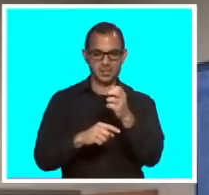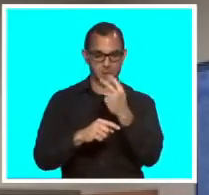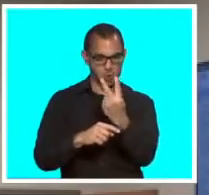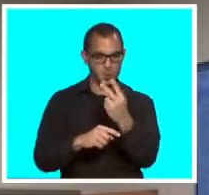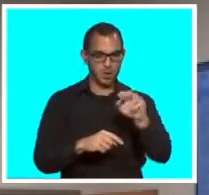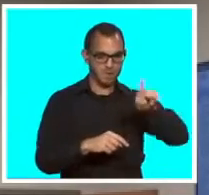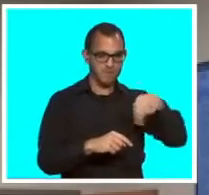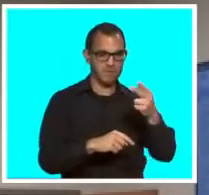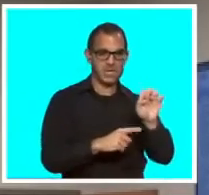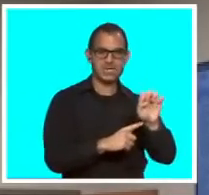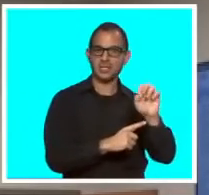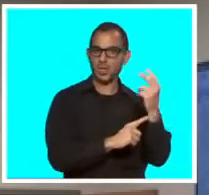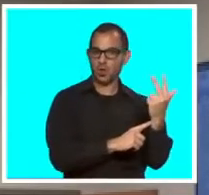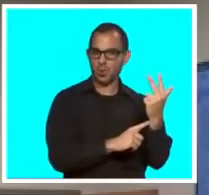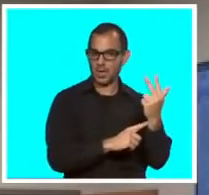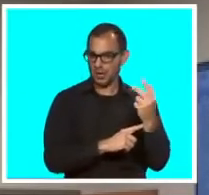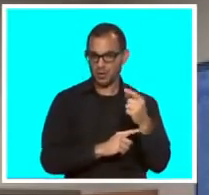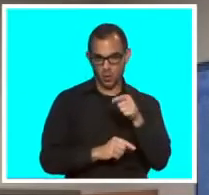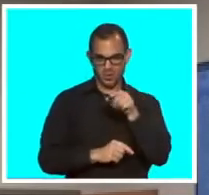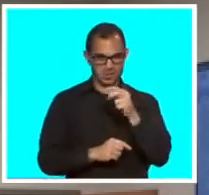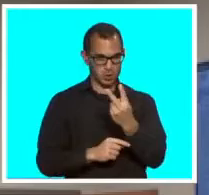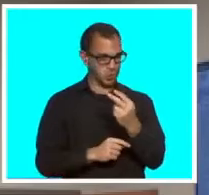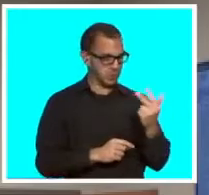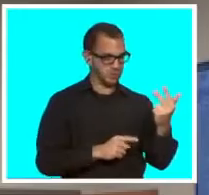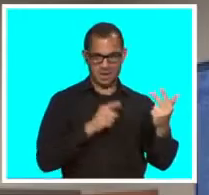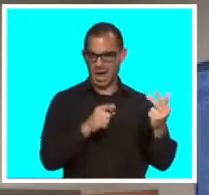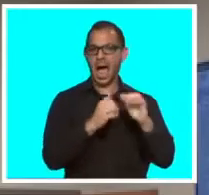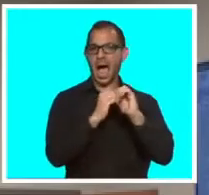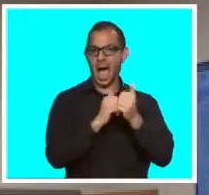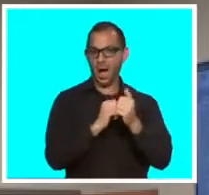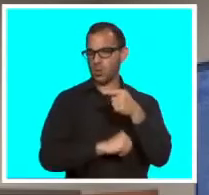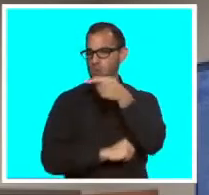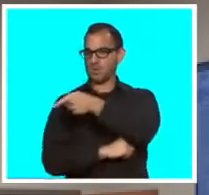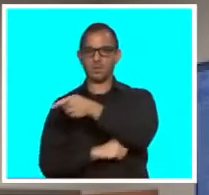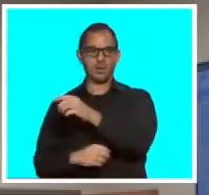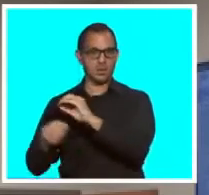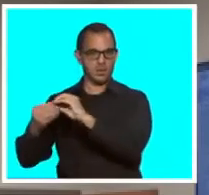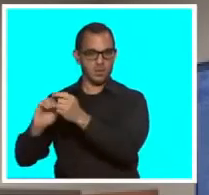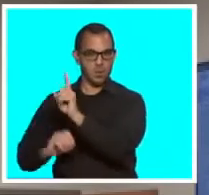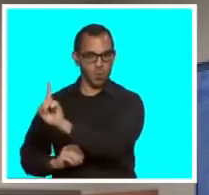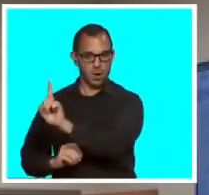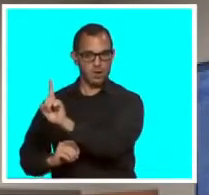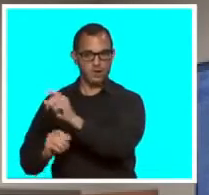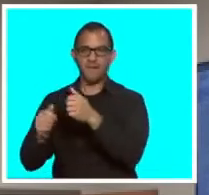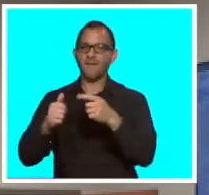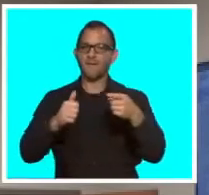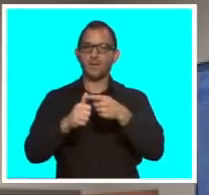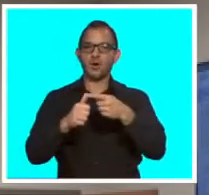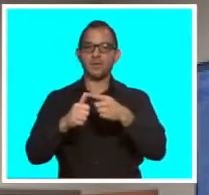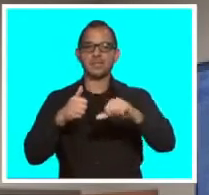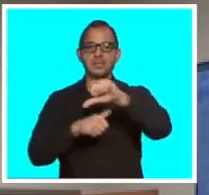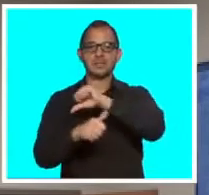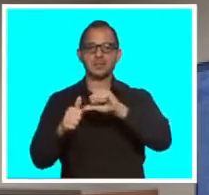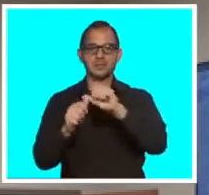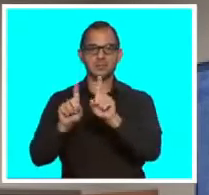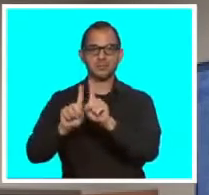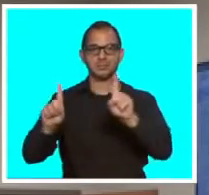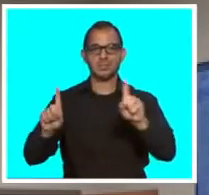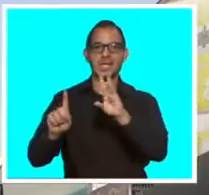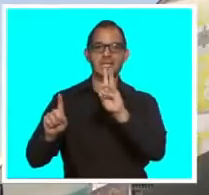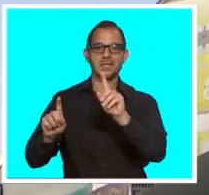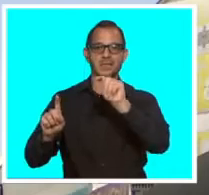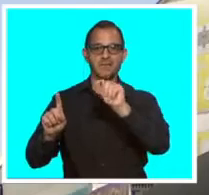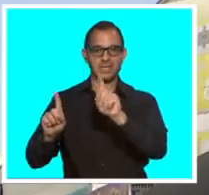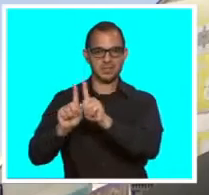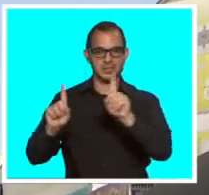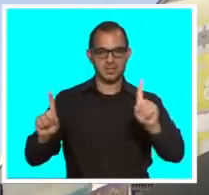3 is how we work with Phase 1. So, that means still keep six feet away from each other, still wear a mask when it's appropriate.